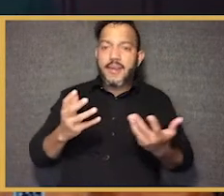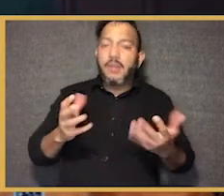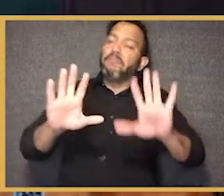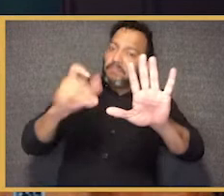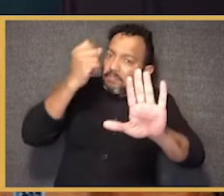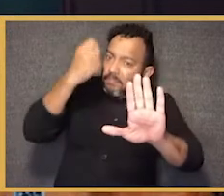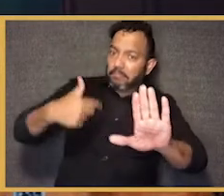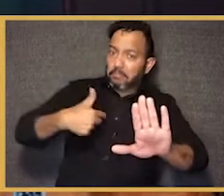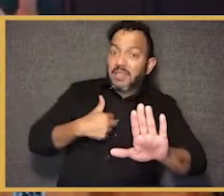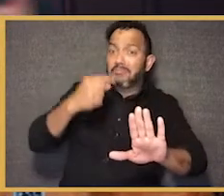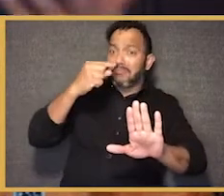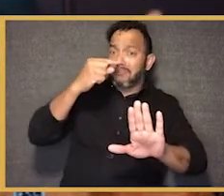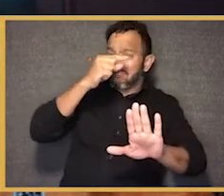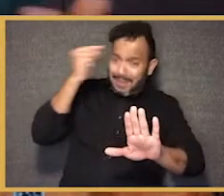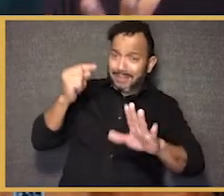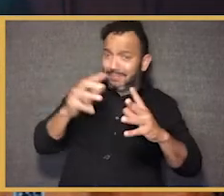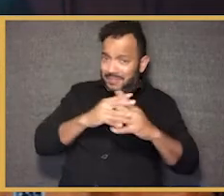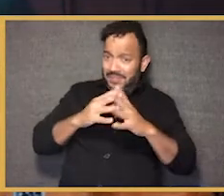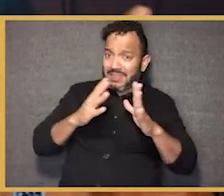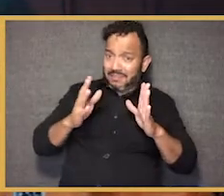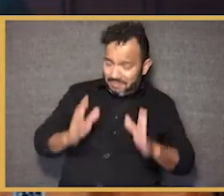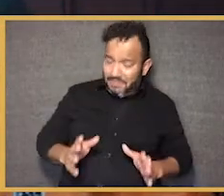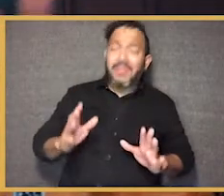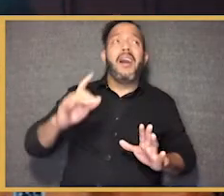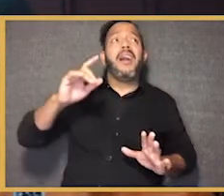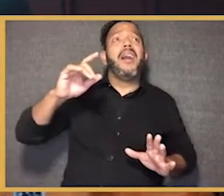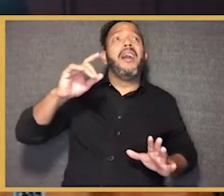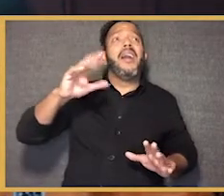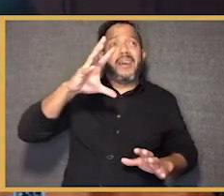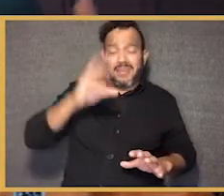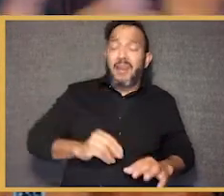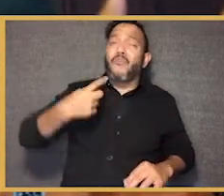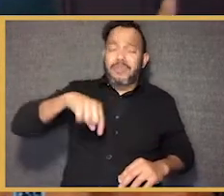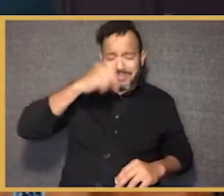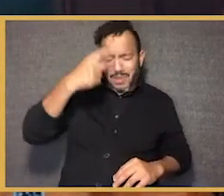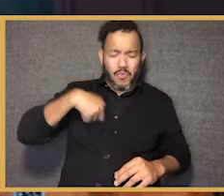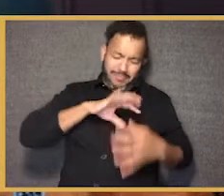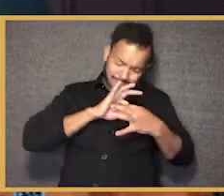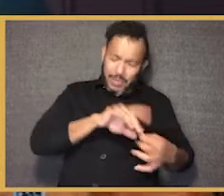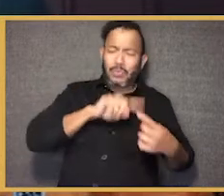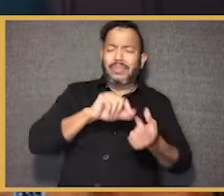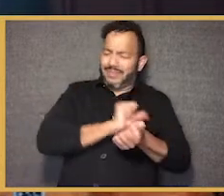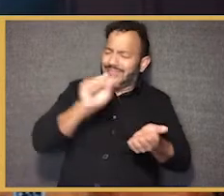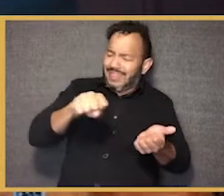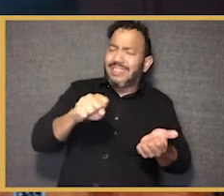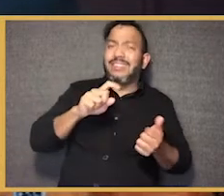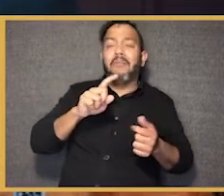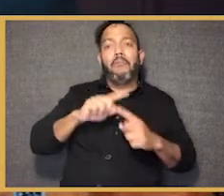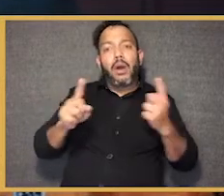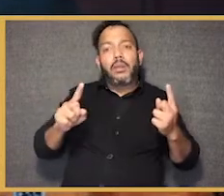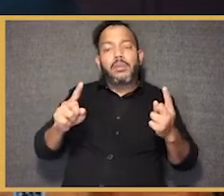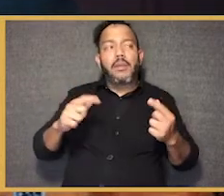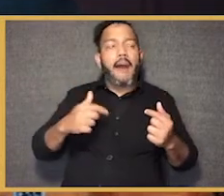So, I mean, it was, I mean, as you know, African-Americans know, right, that there is this connection to slavery, but,